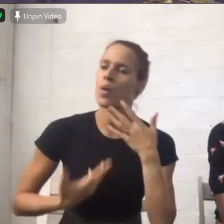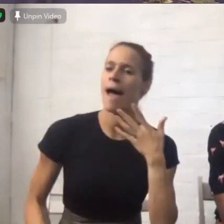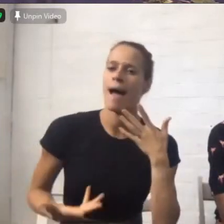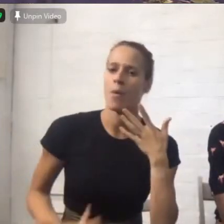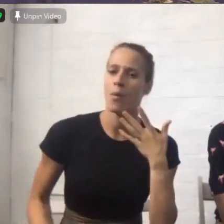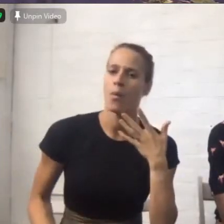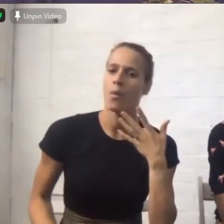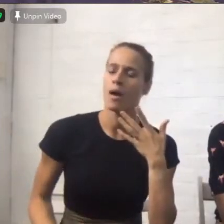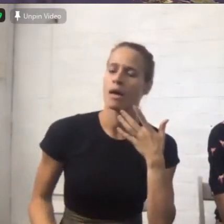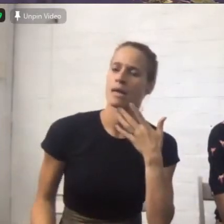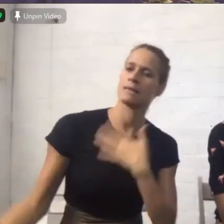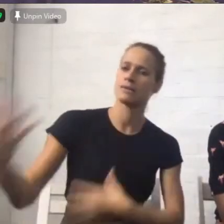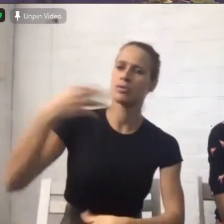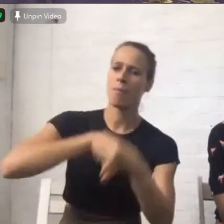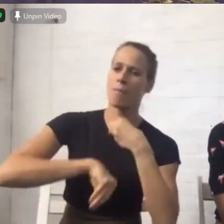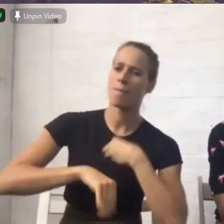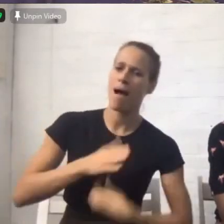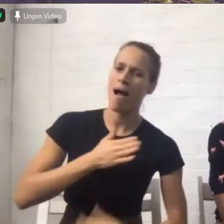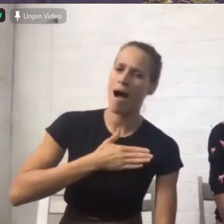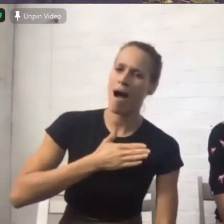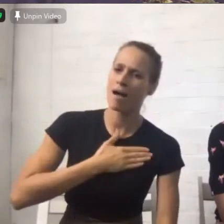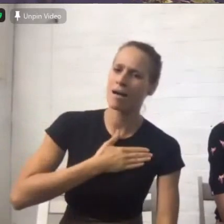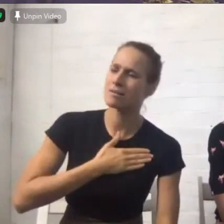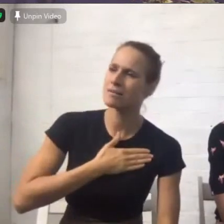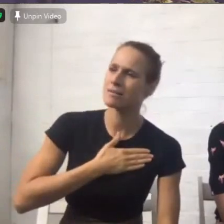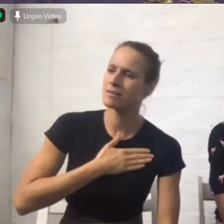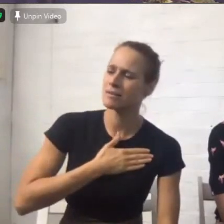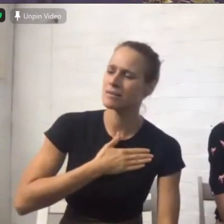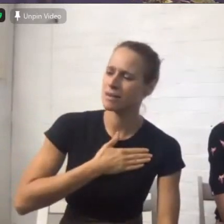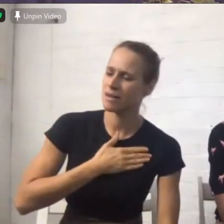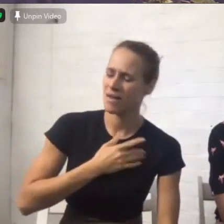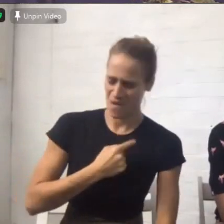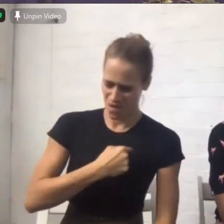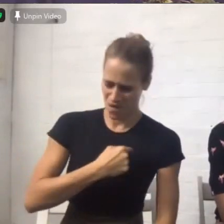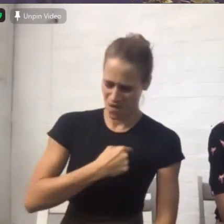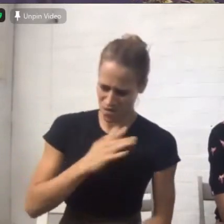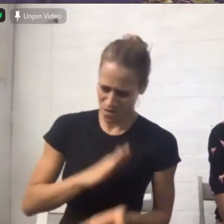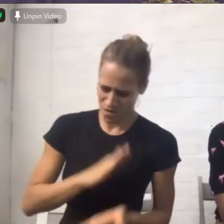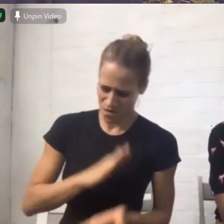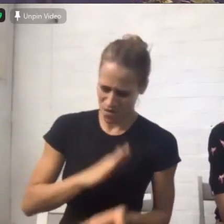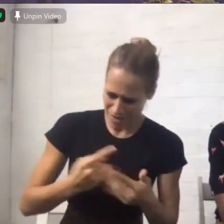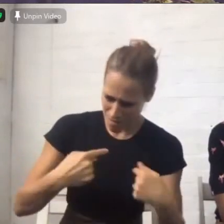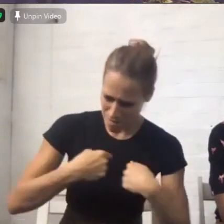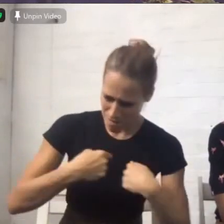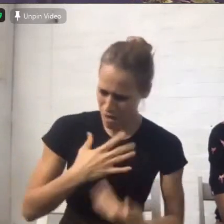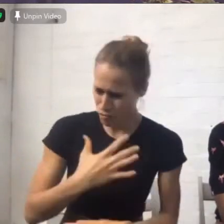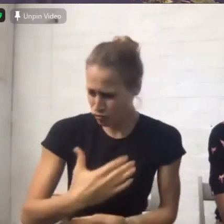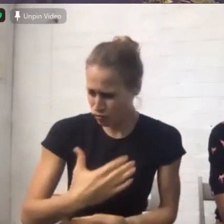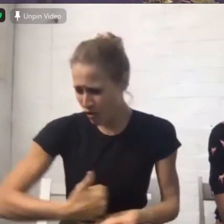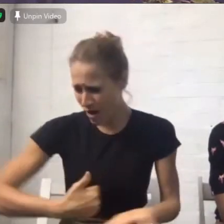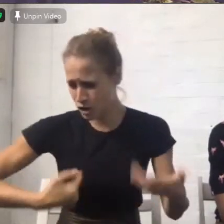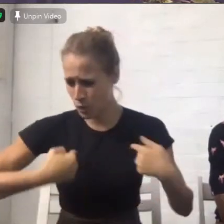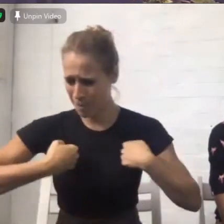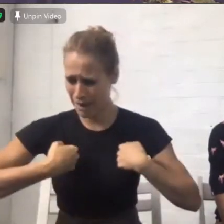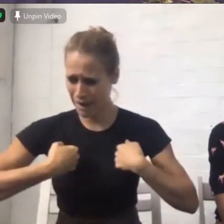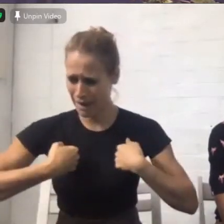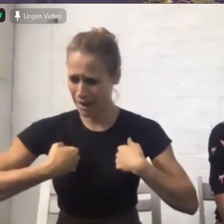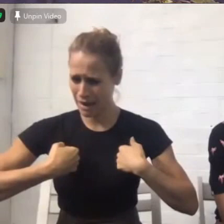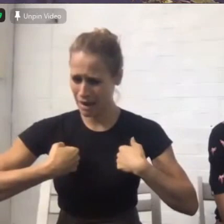forgive me heal me rescue me restore me